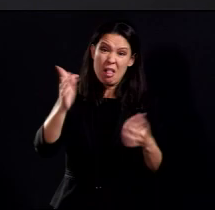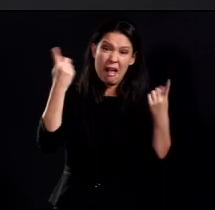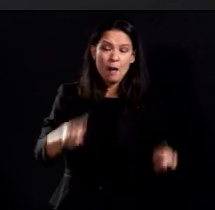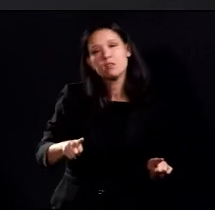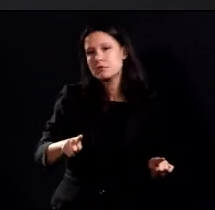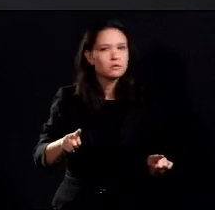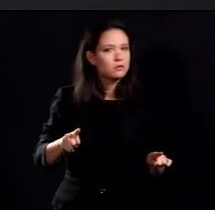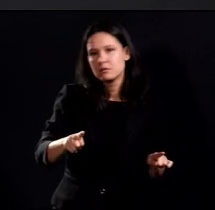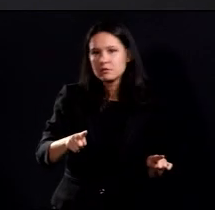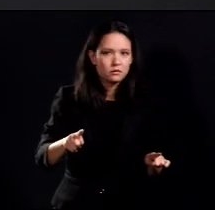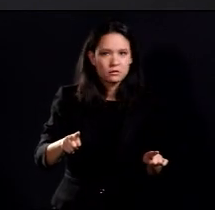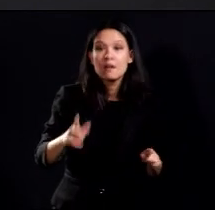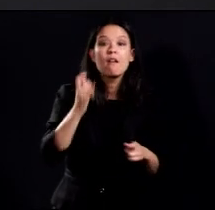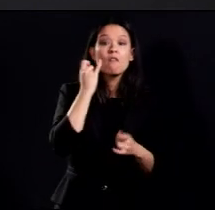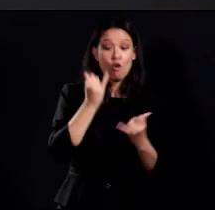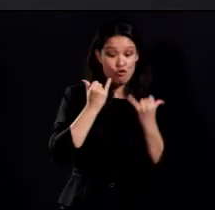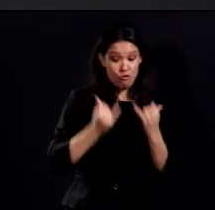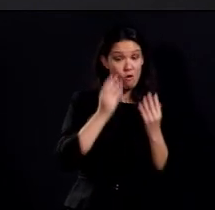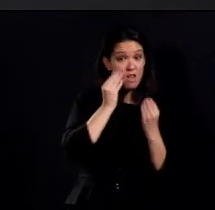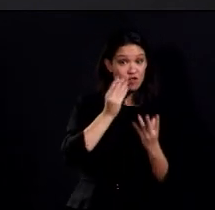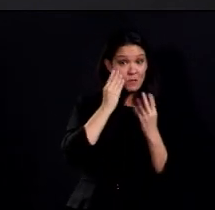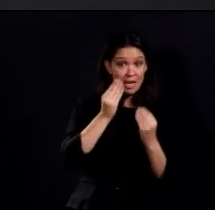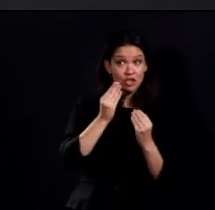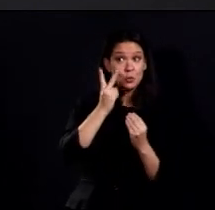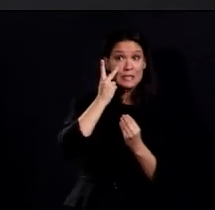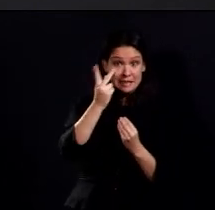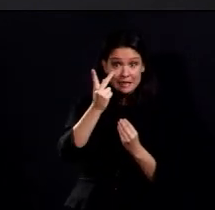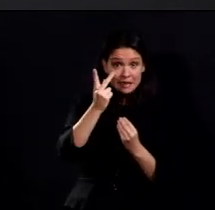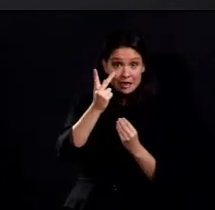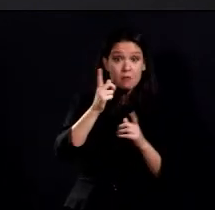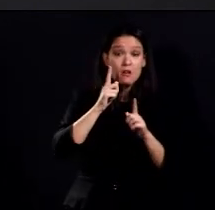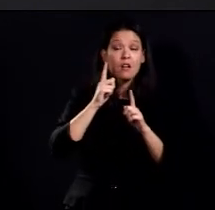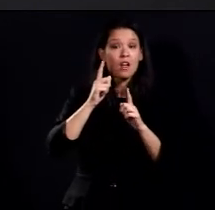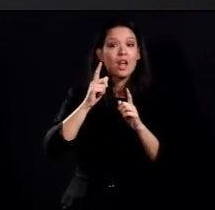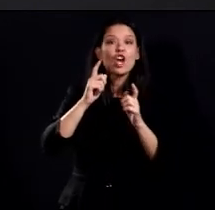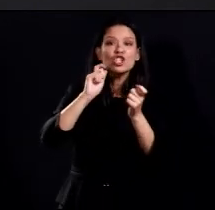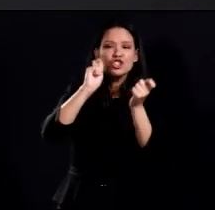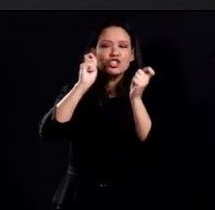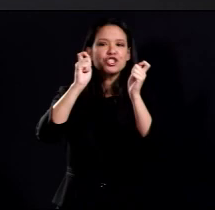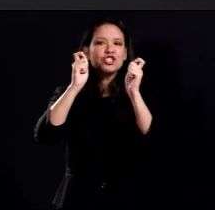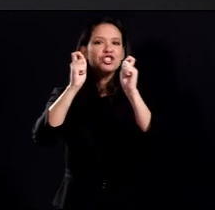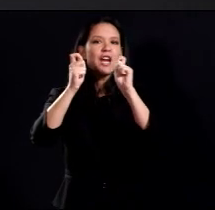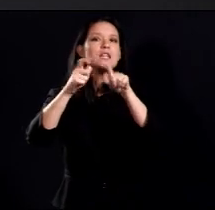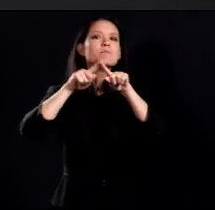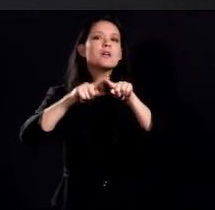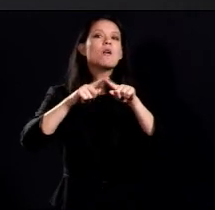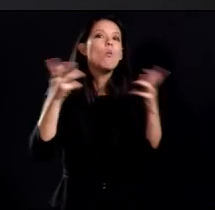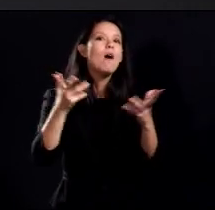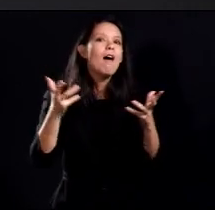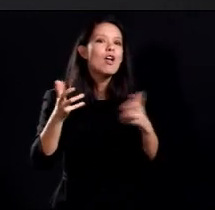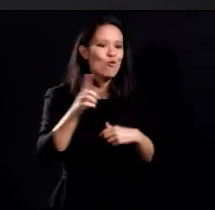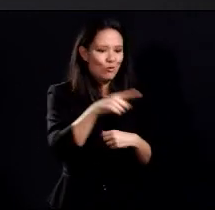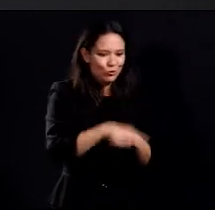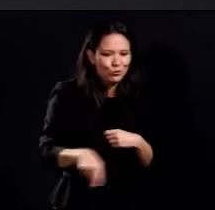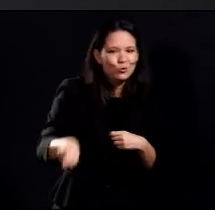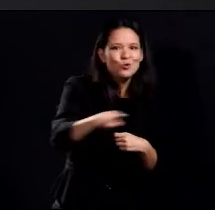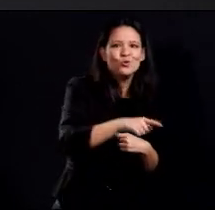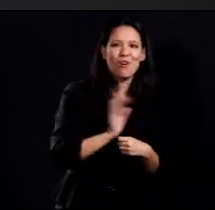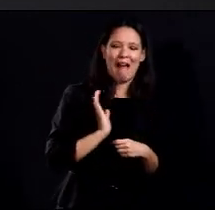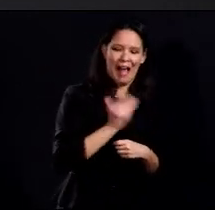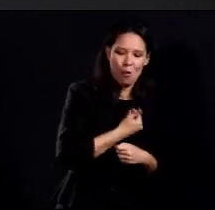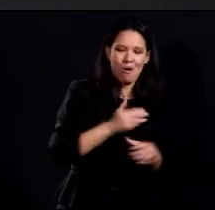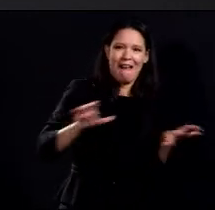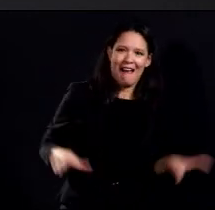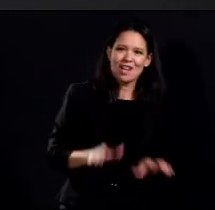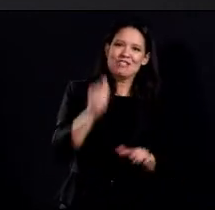based on what the current information that we know now. But it can definitely change on the actions, the proactive actions that we take